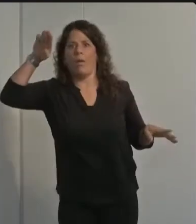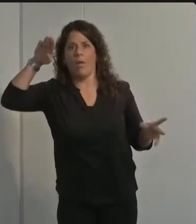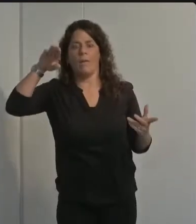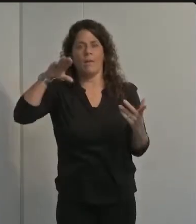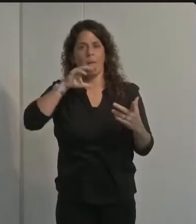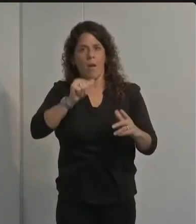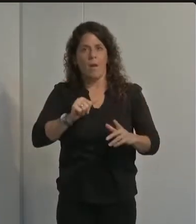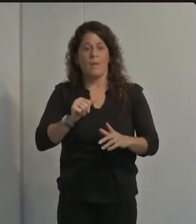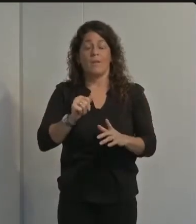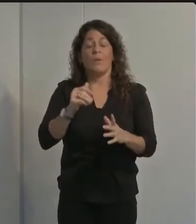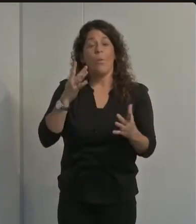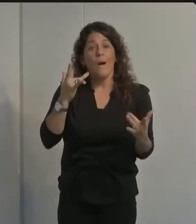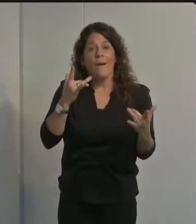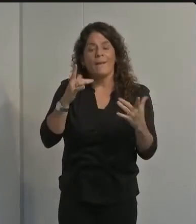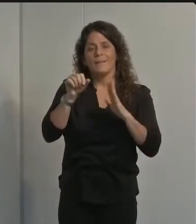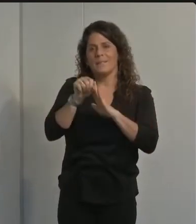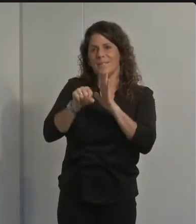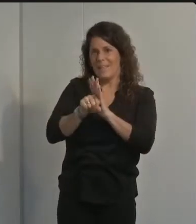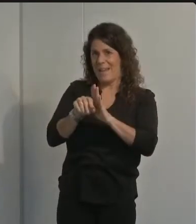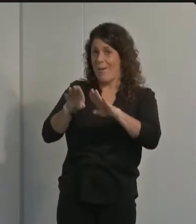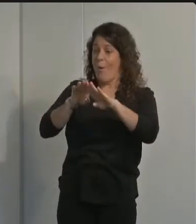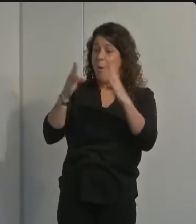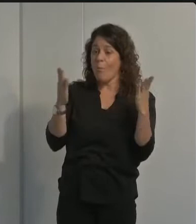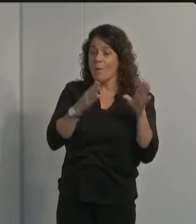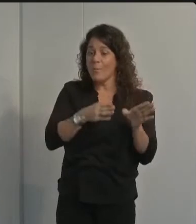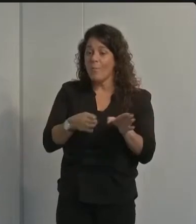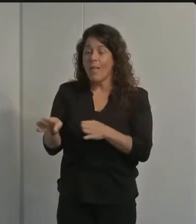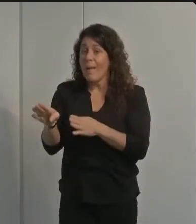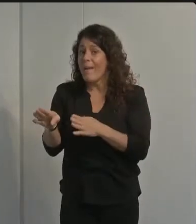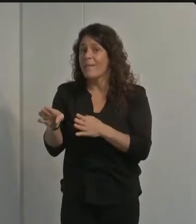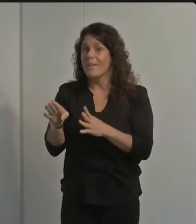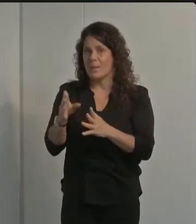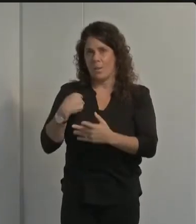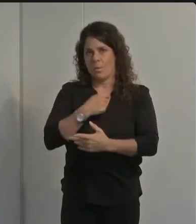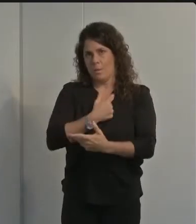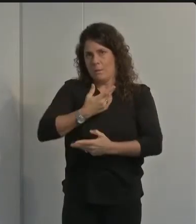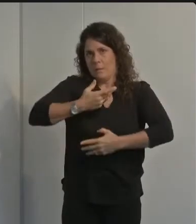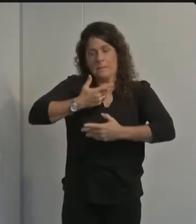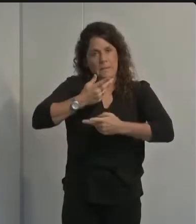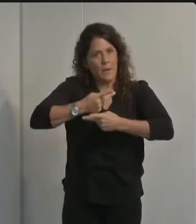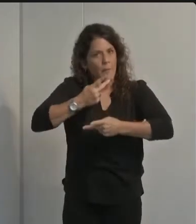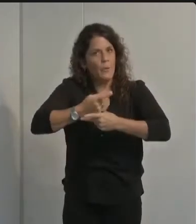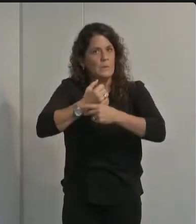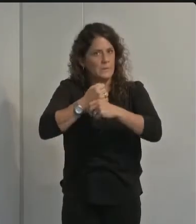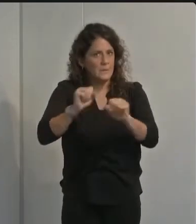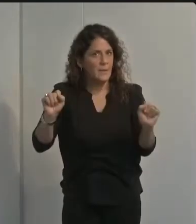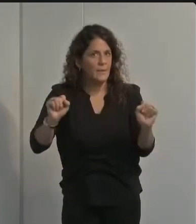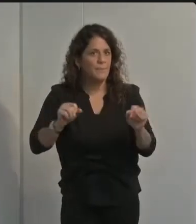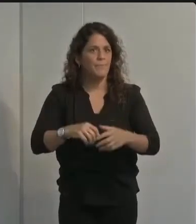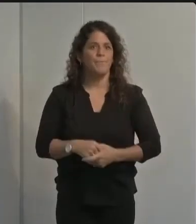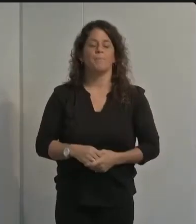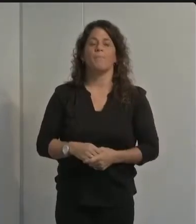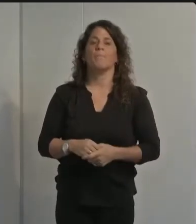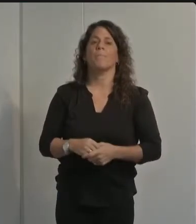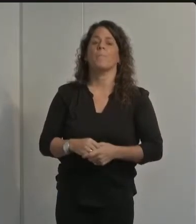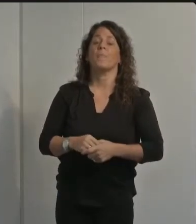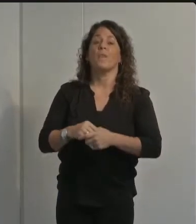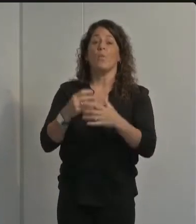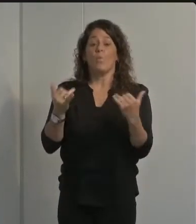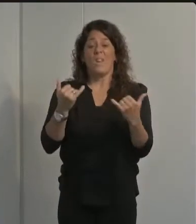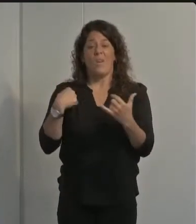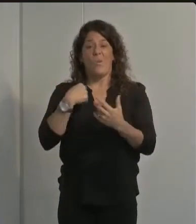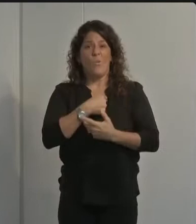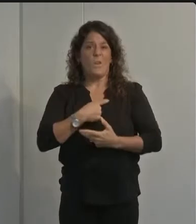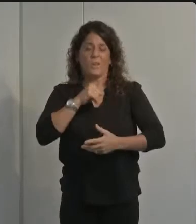or other factors remains to be seen santa barbara county's most recent state report card shows we are firmly in the red